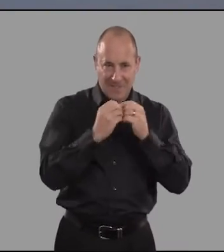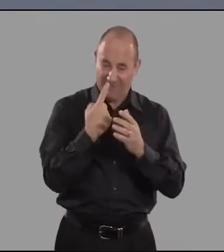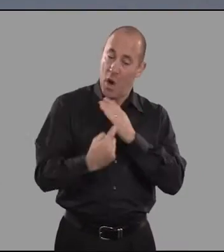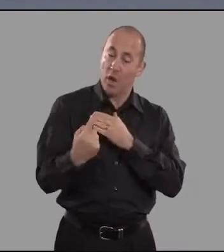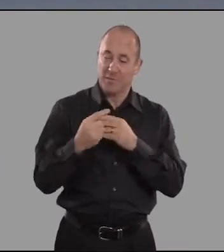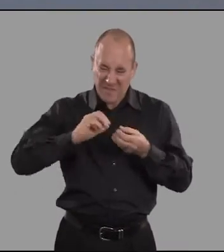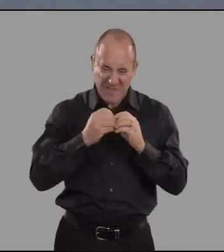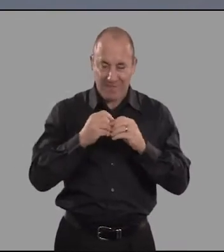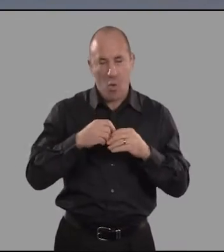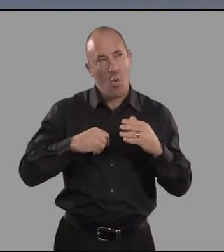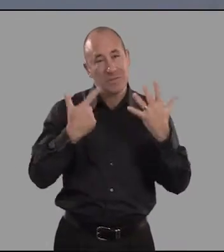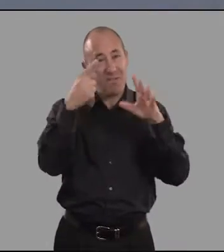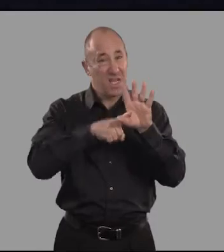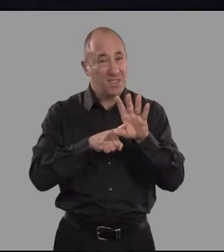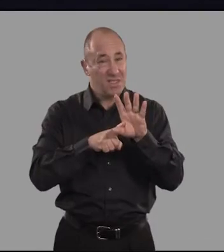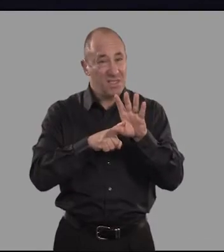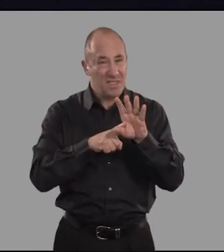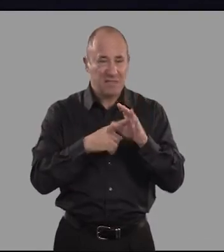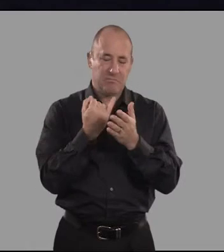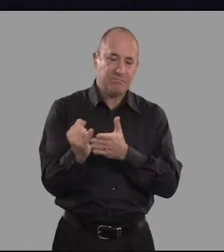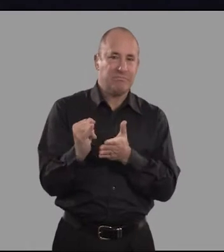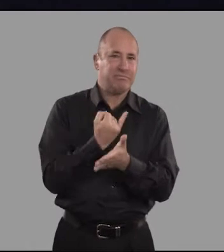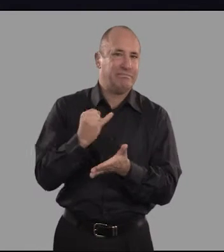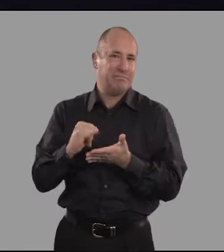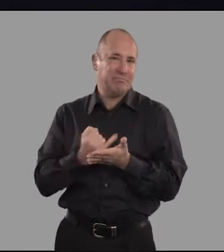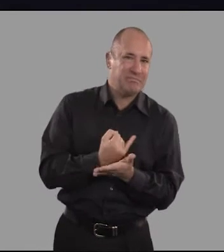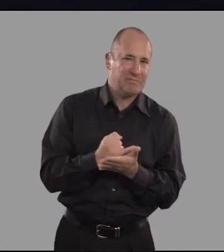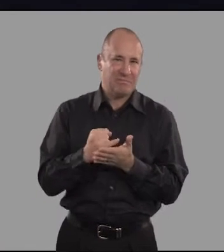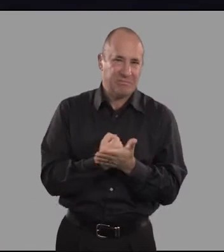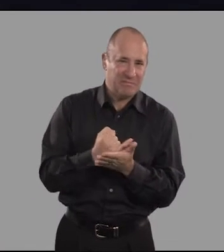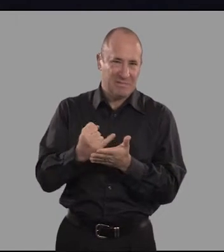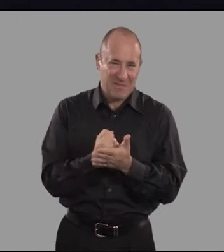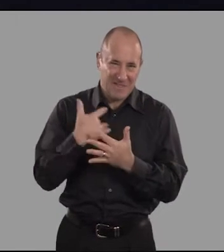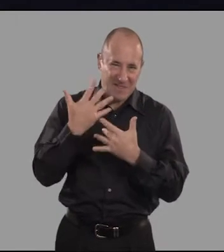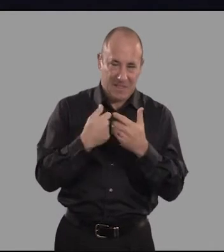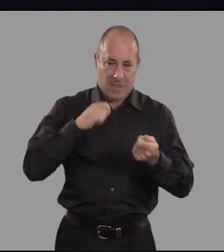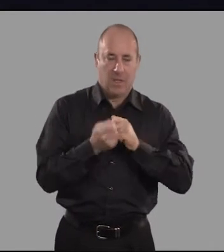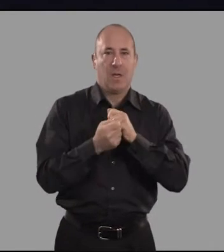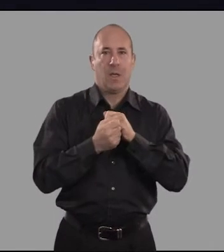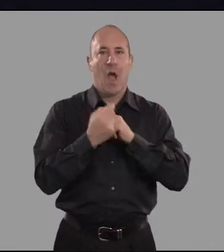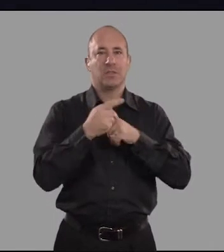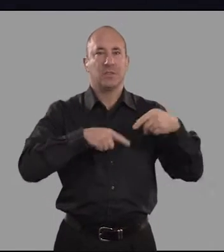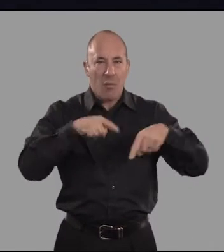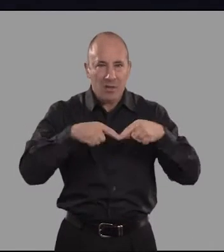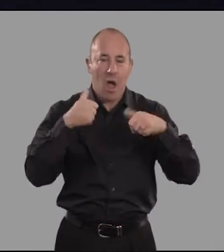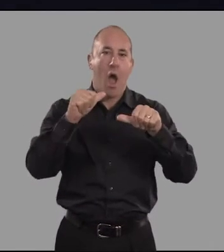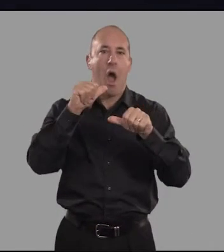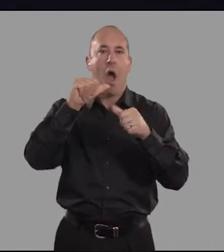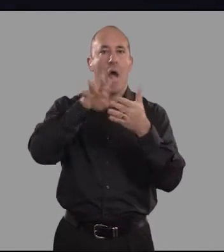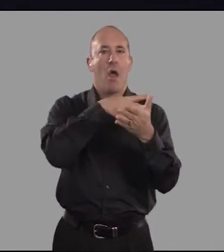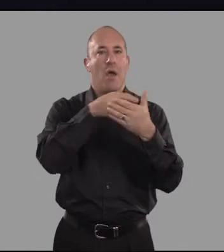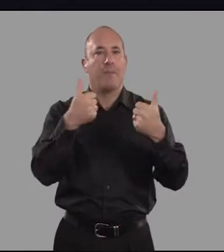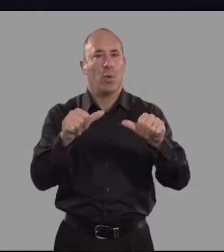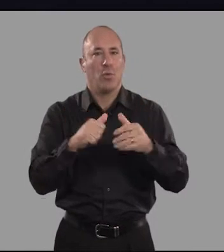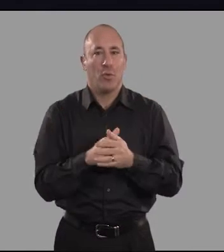over seven years and had twice as many rejections. It took me to become an artistic director to get that play programmed, a